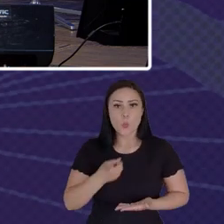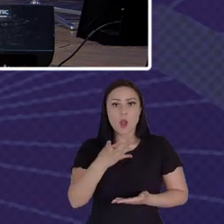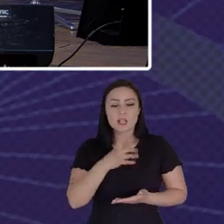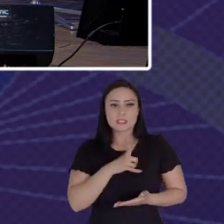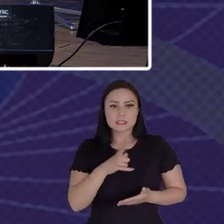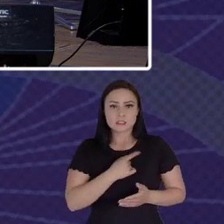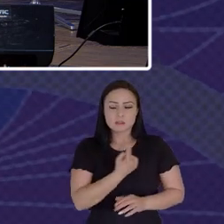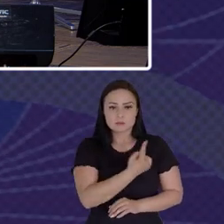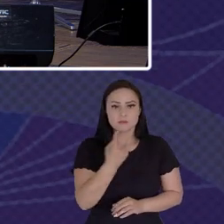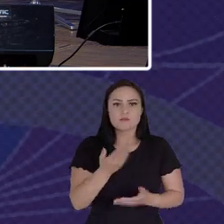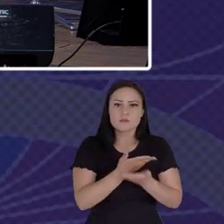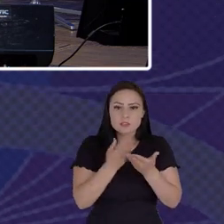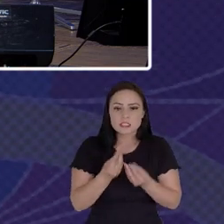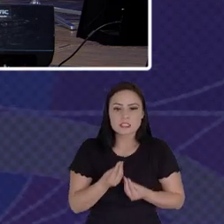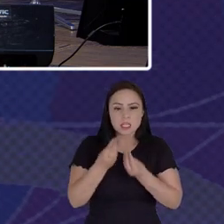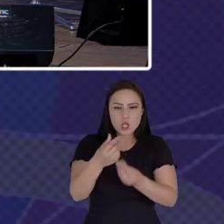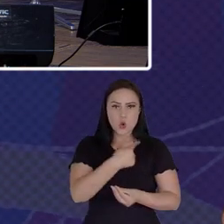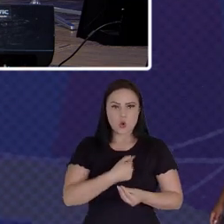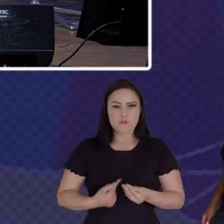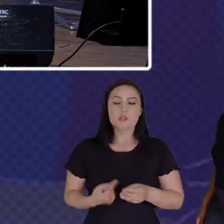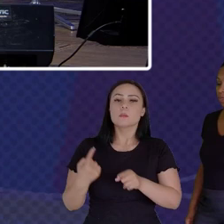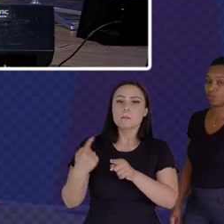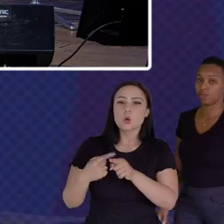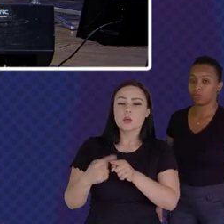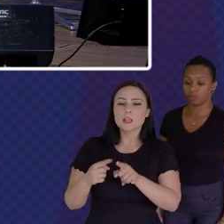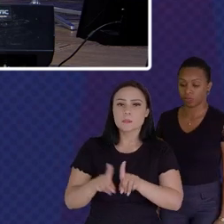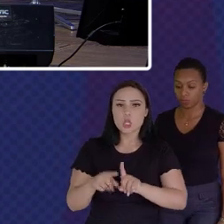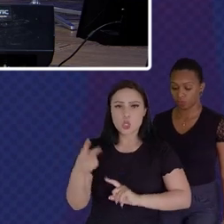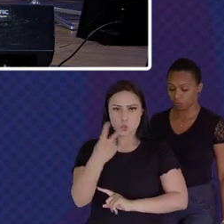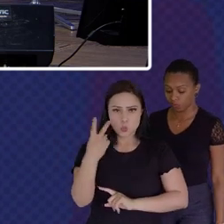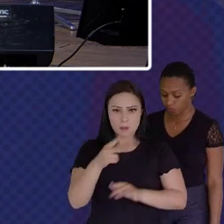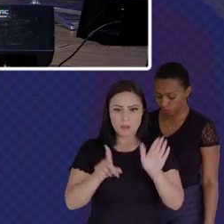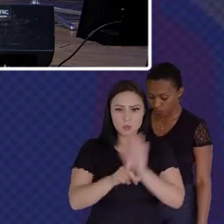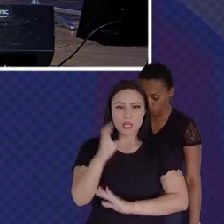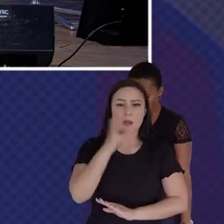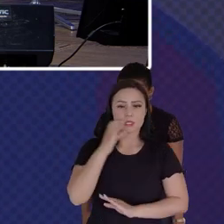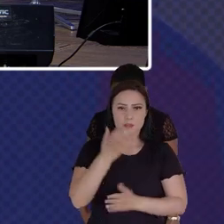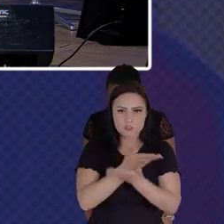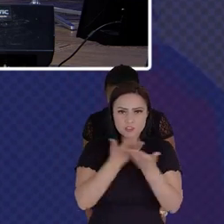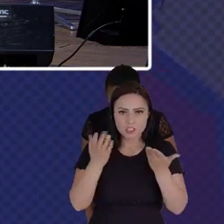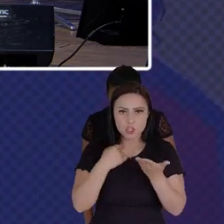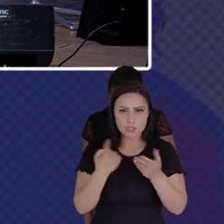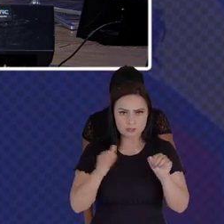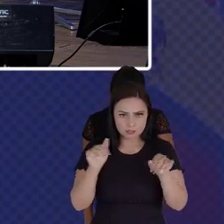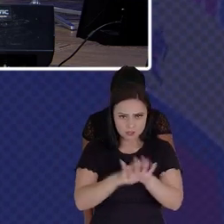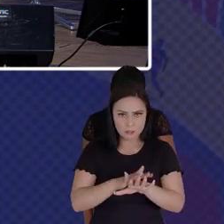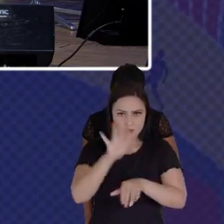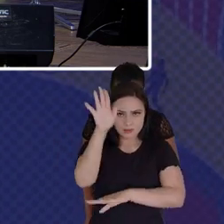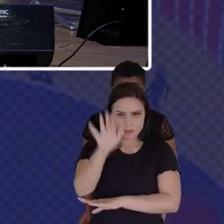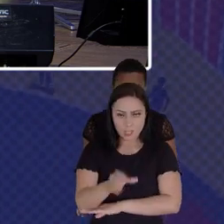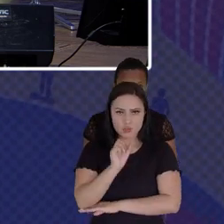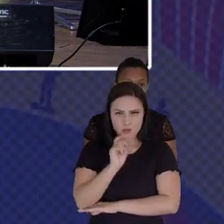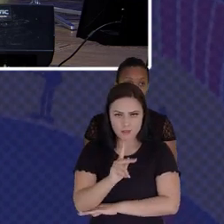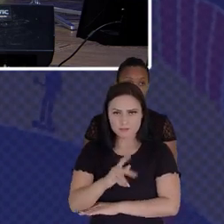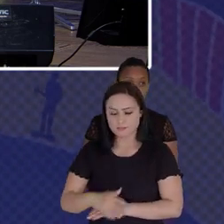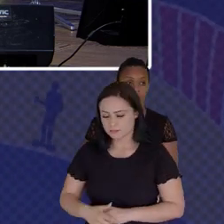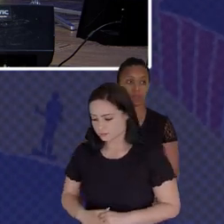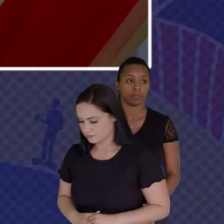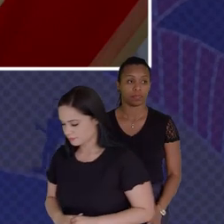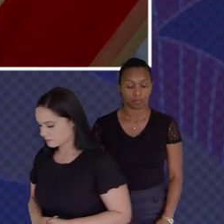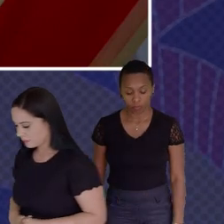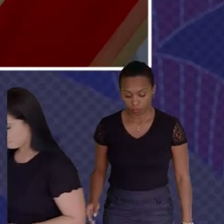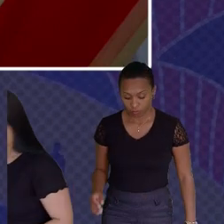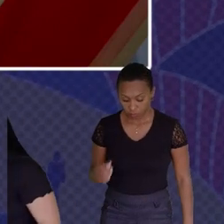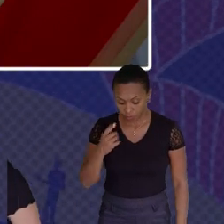And Why There's Two Quick Questions For Us To Wrap Up This Should I Start Yeah I Think